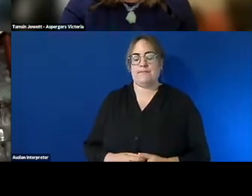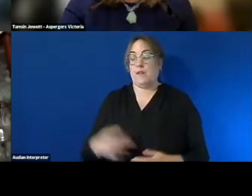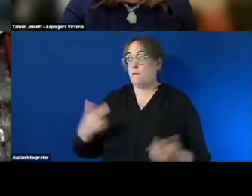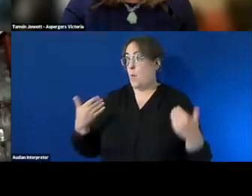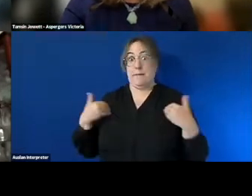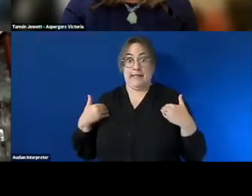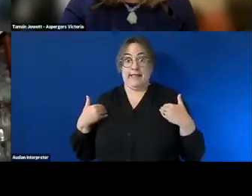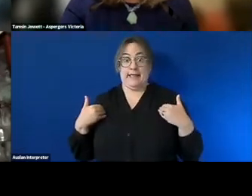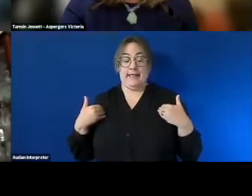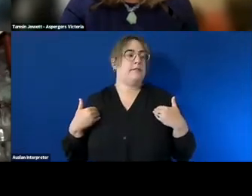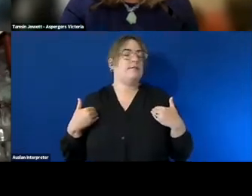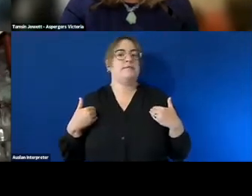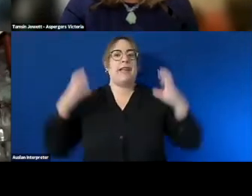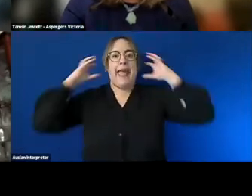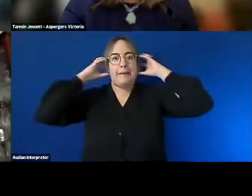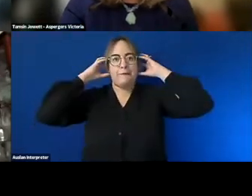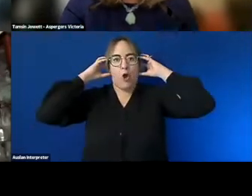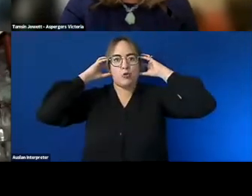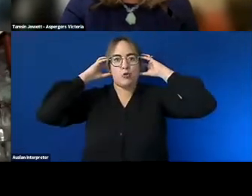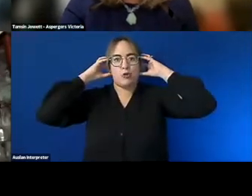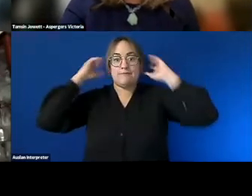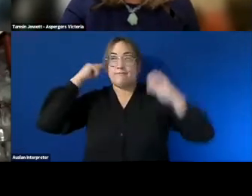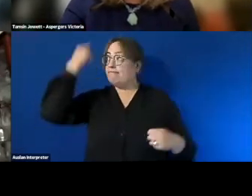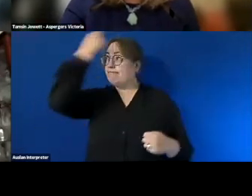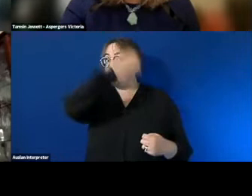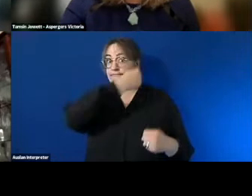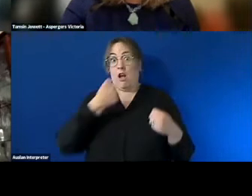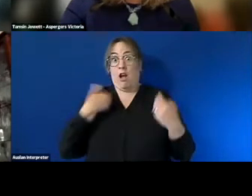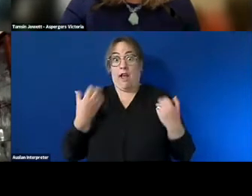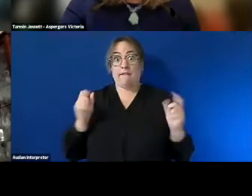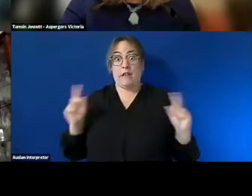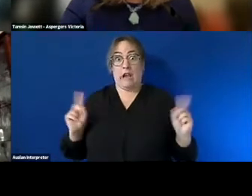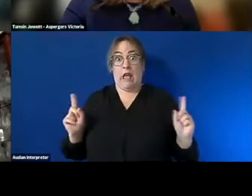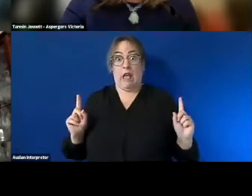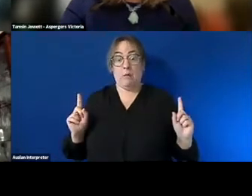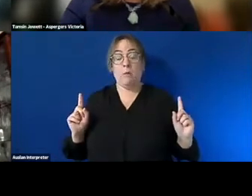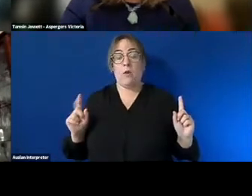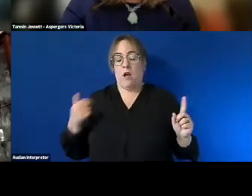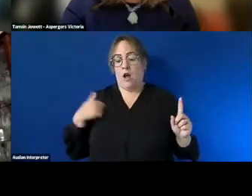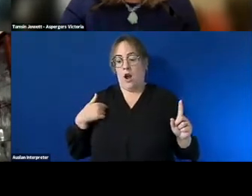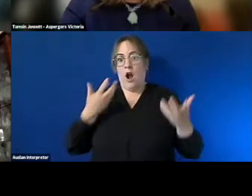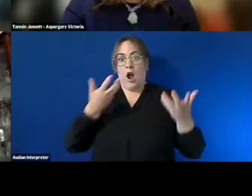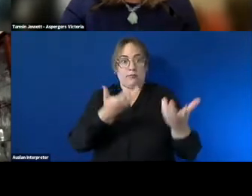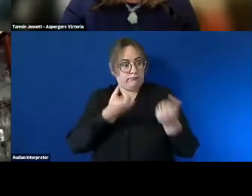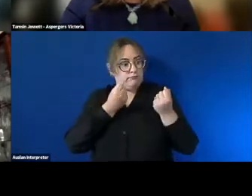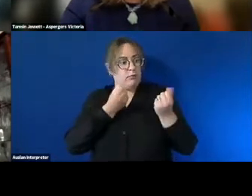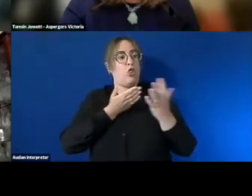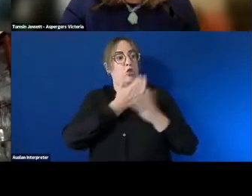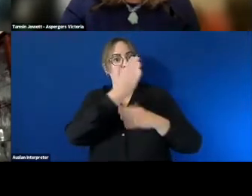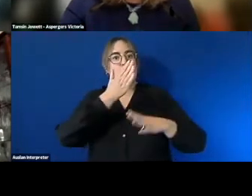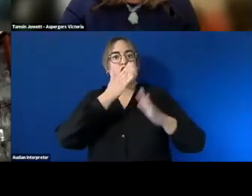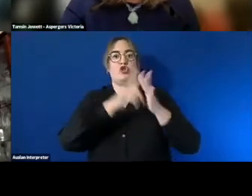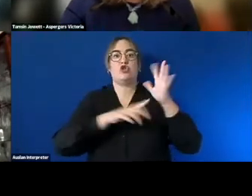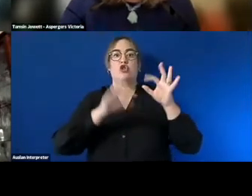be um the headphones that i'm wearing um i got them um actually got through them through job access um